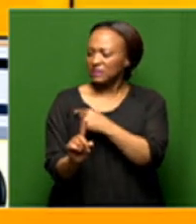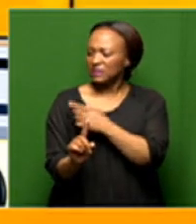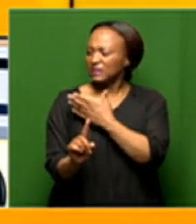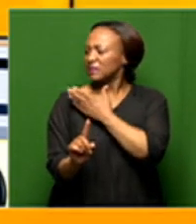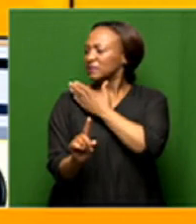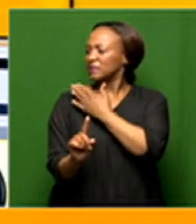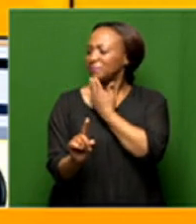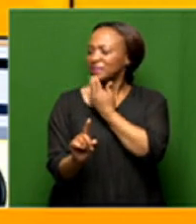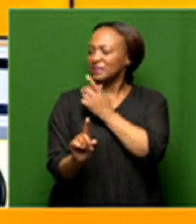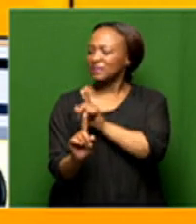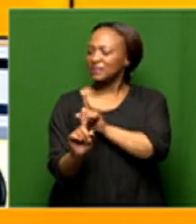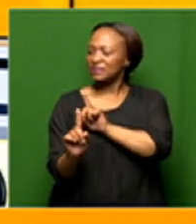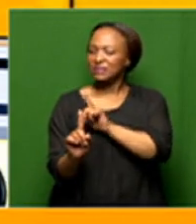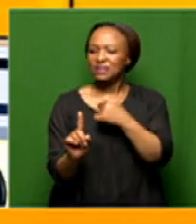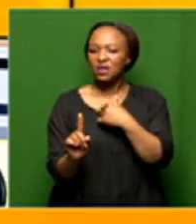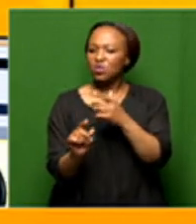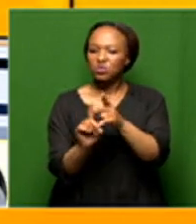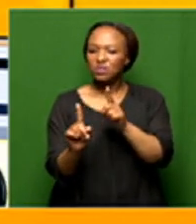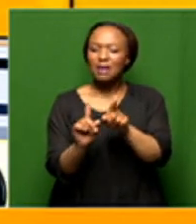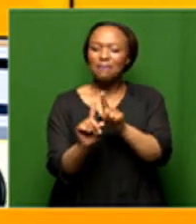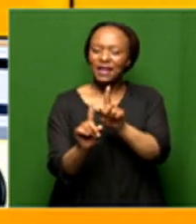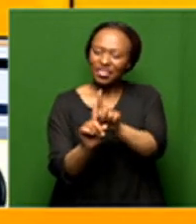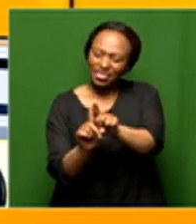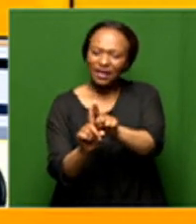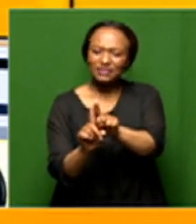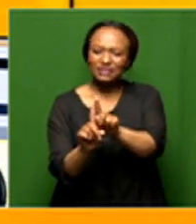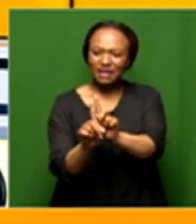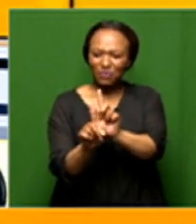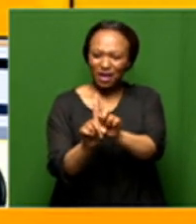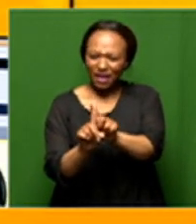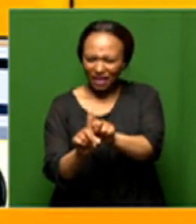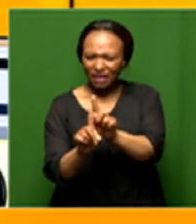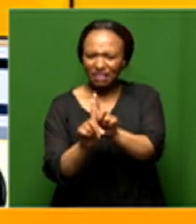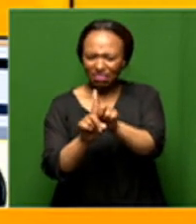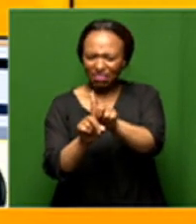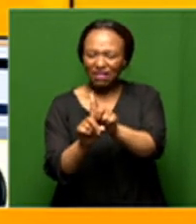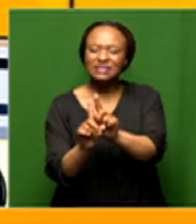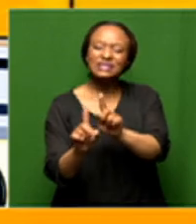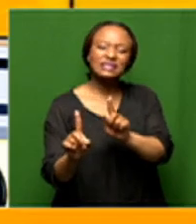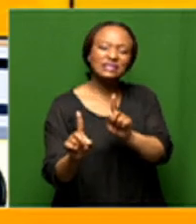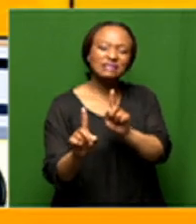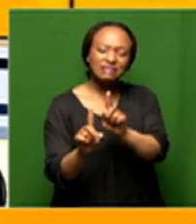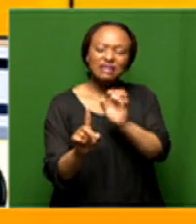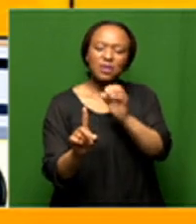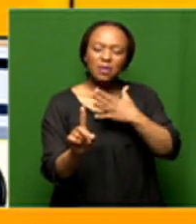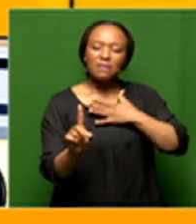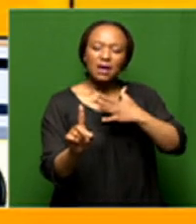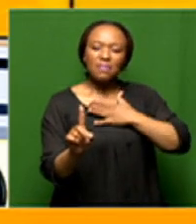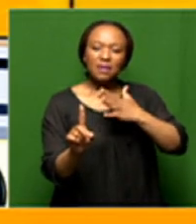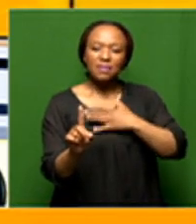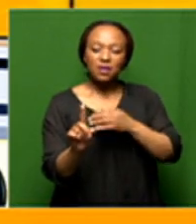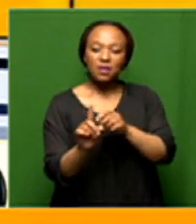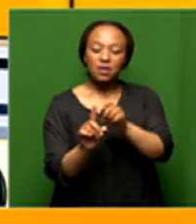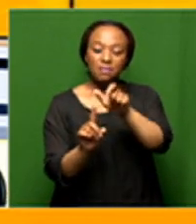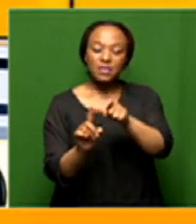to tell you please just step back not even because of social distancing just in general you know that you know that when they're breathing down personal space can't stand it but the lady behind the